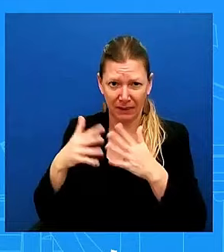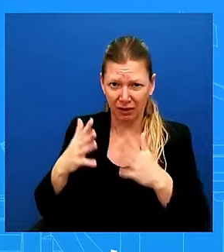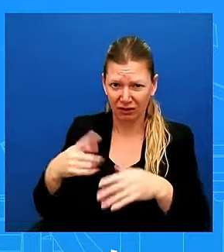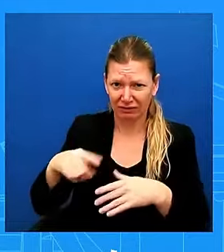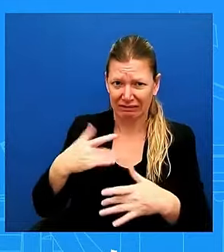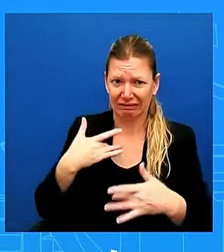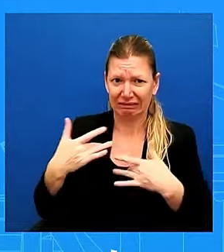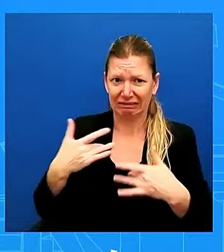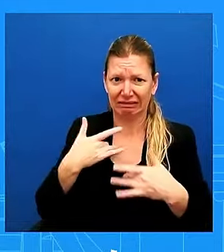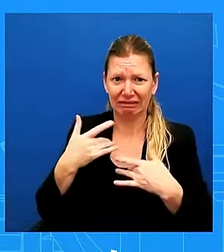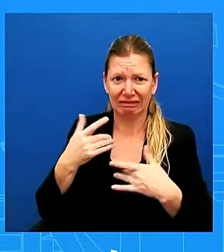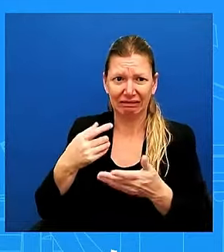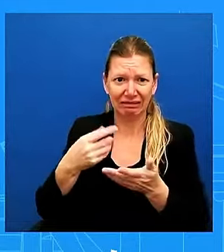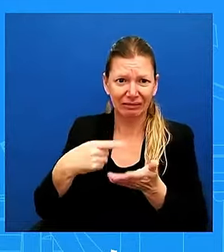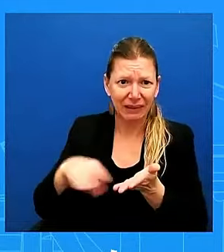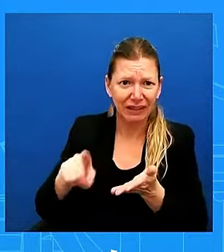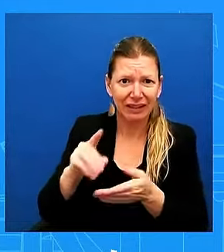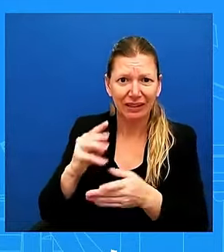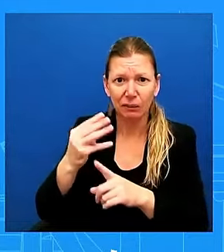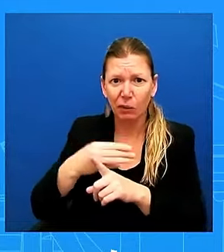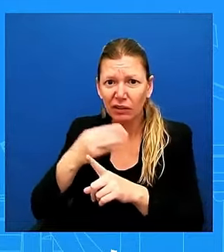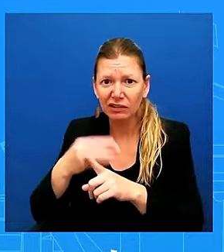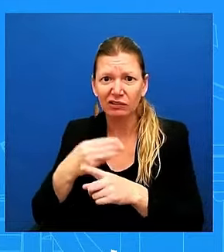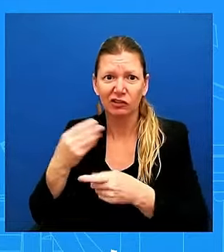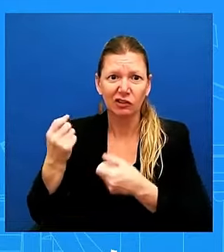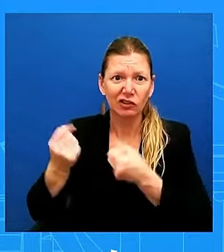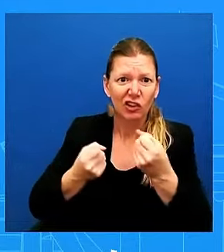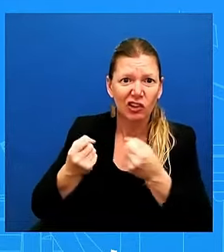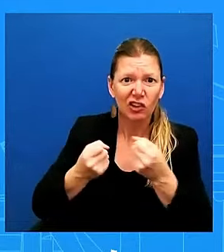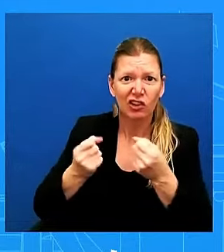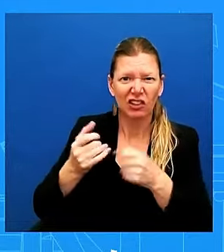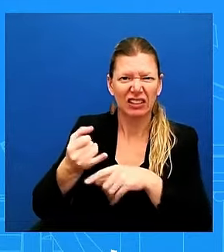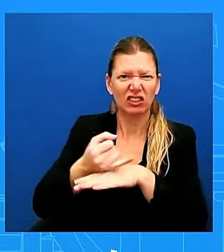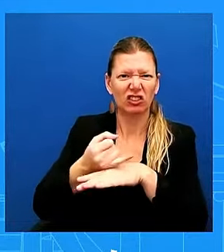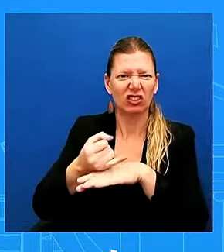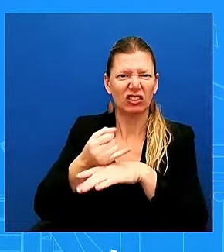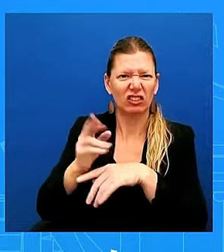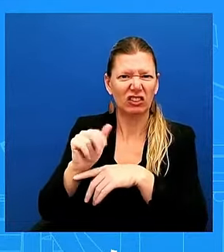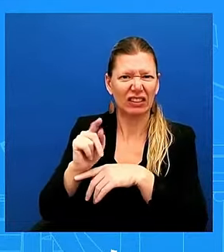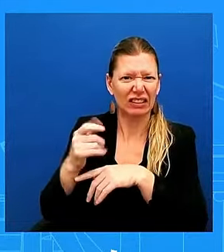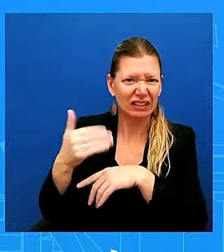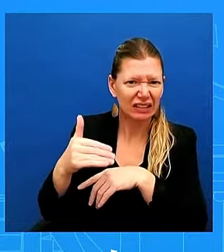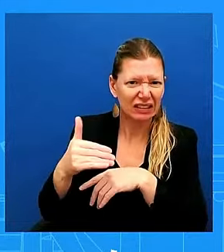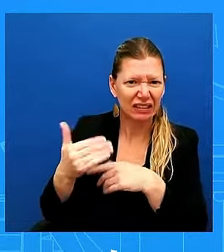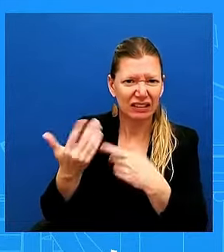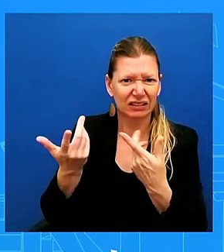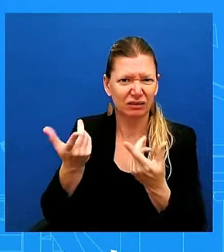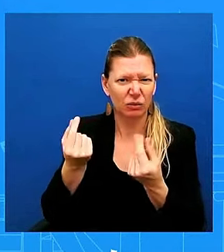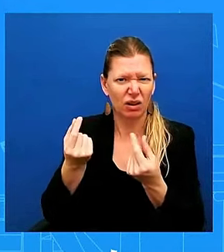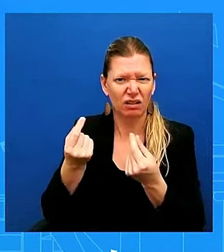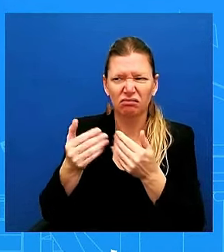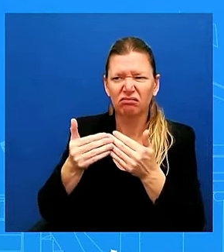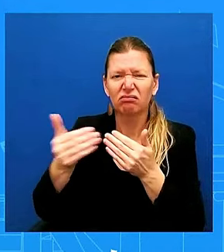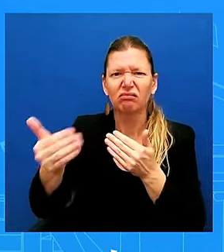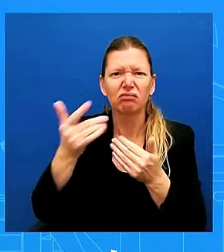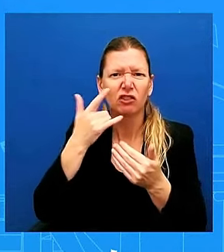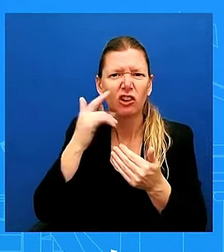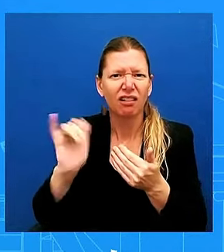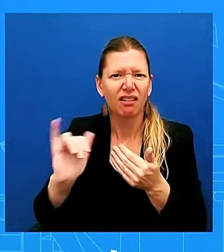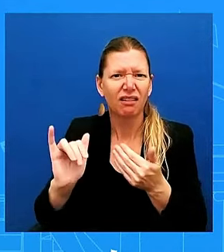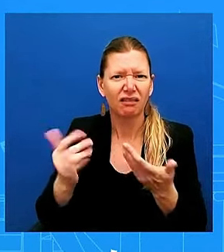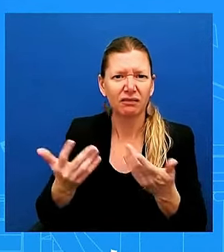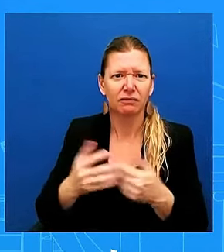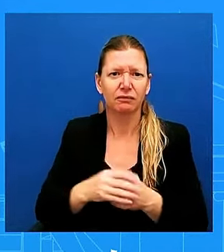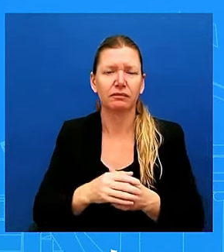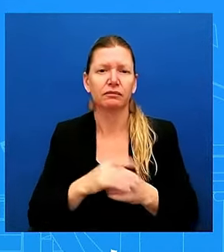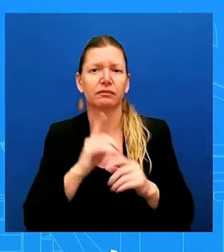what do you see that doing to the path of interest rates going forward? You know, I think that we are now in a part